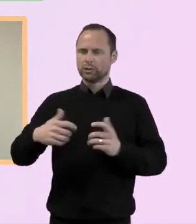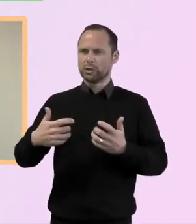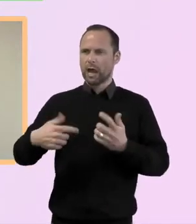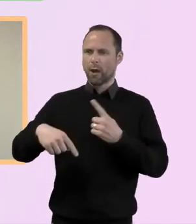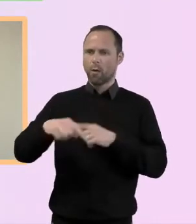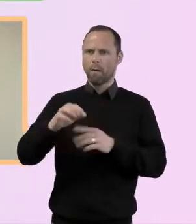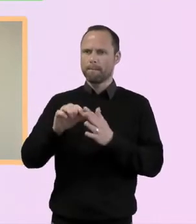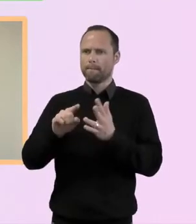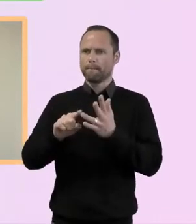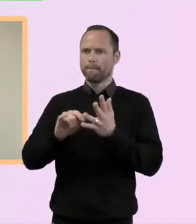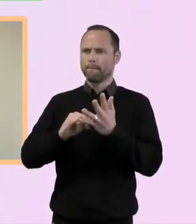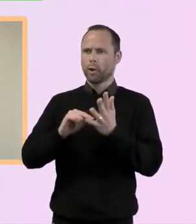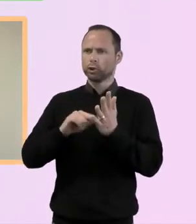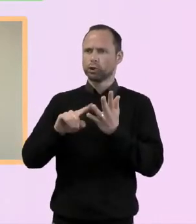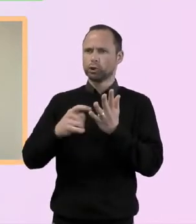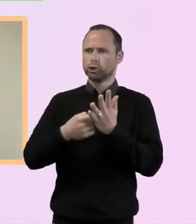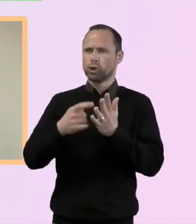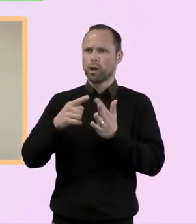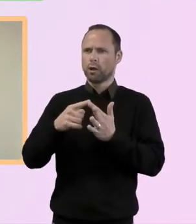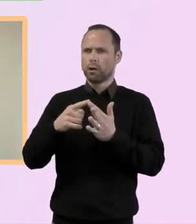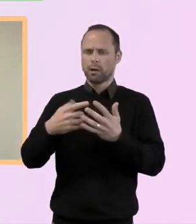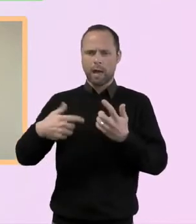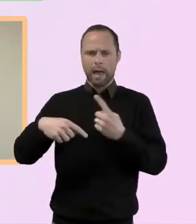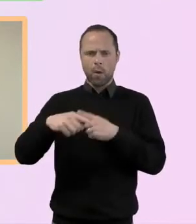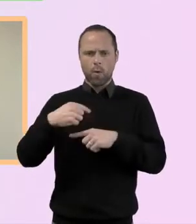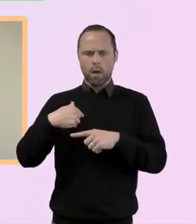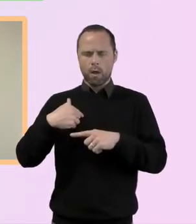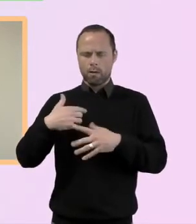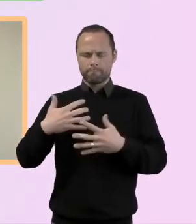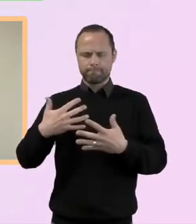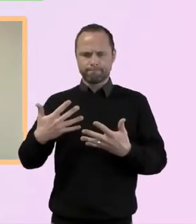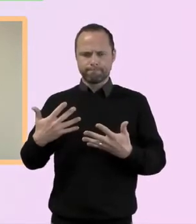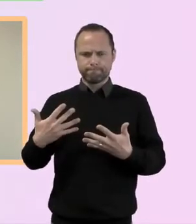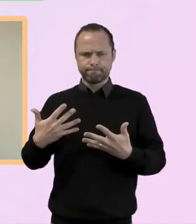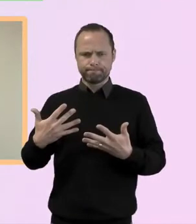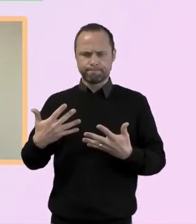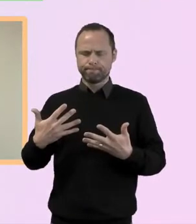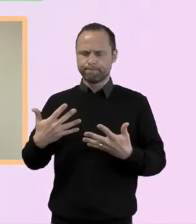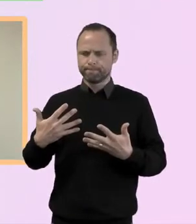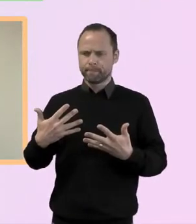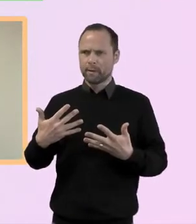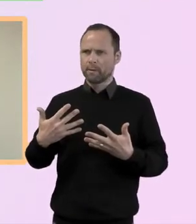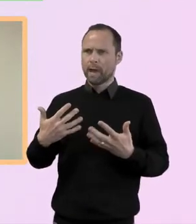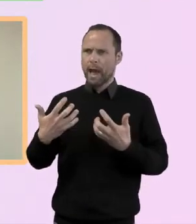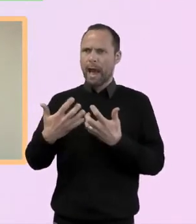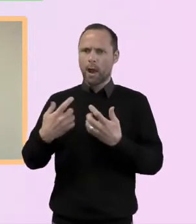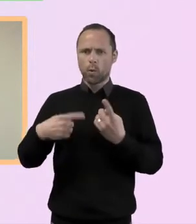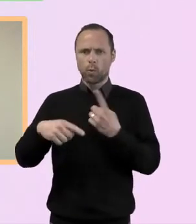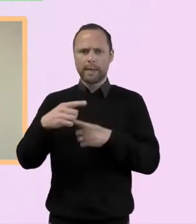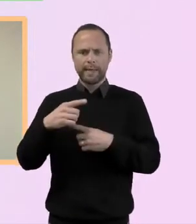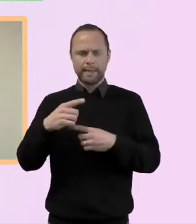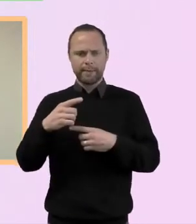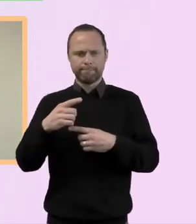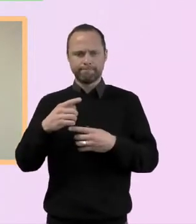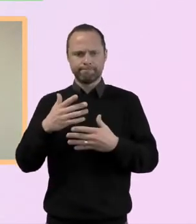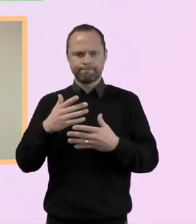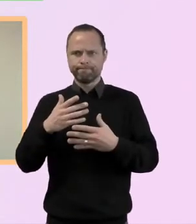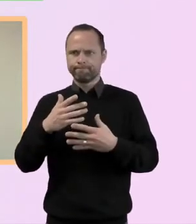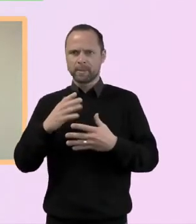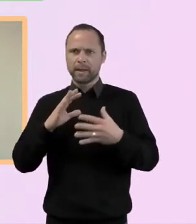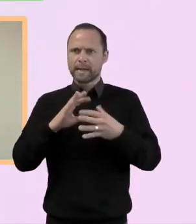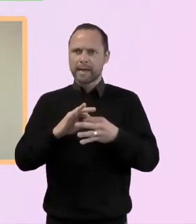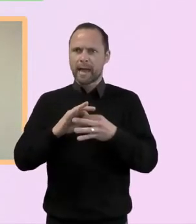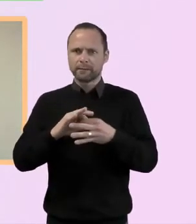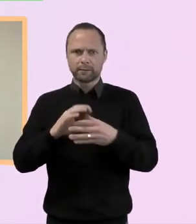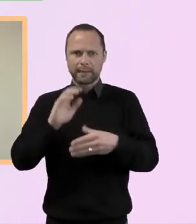posture, as in, I think we've been hearing about being amongst more. And I think that's happening for all, um, all of